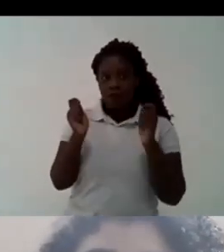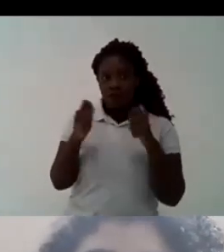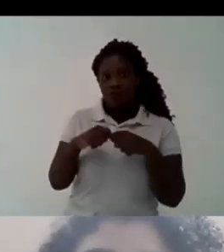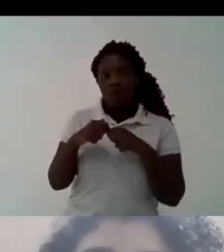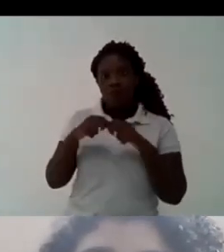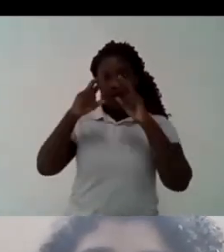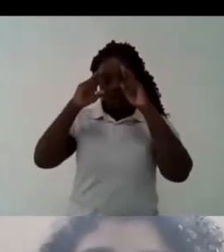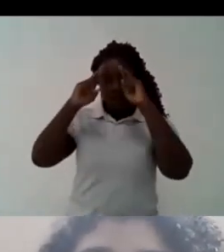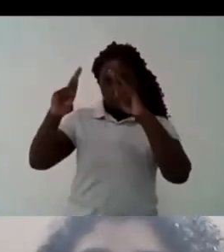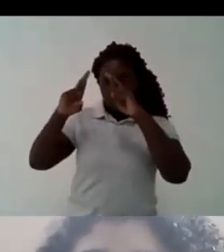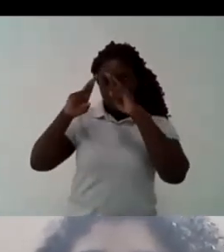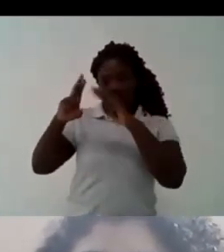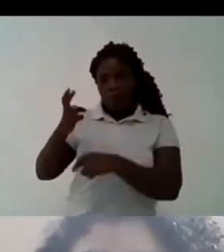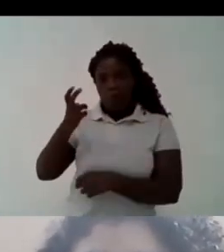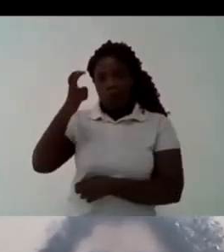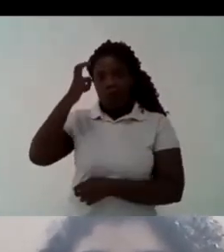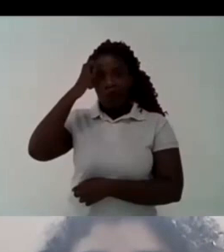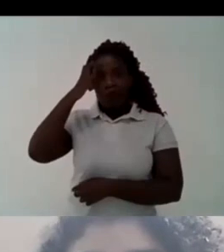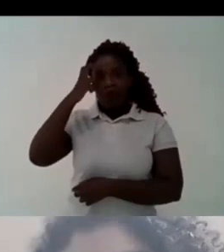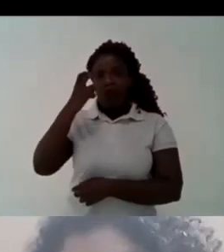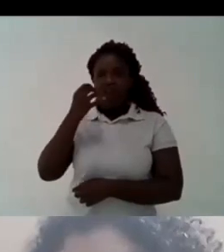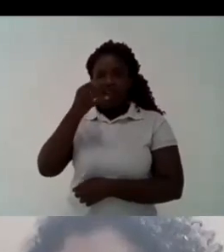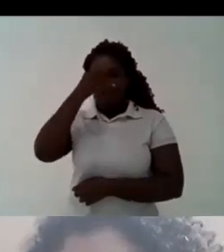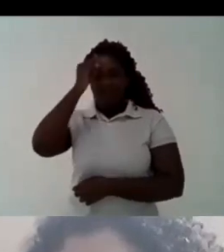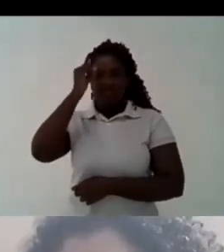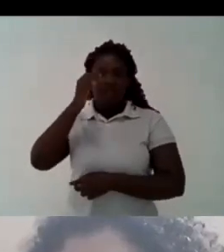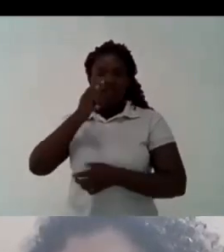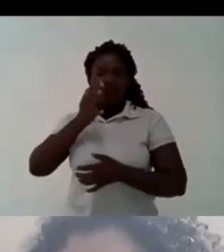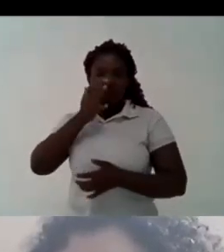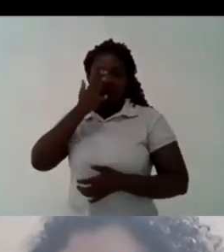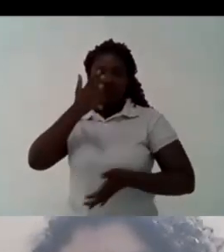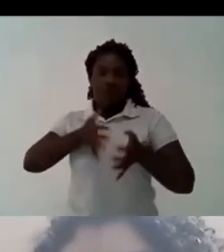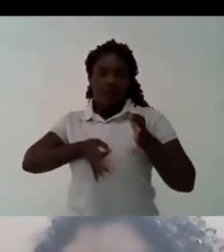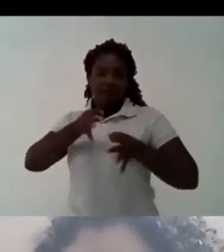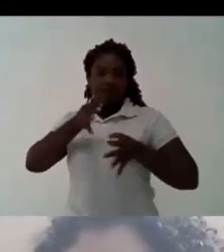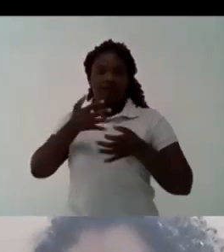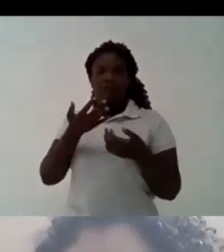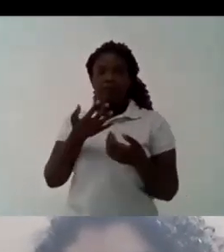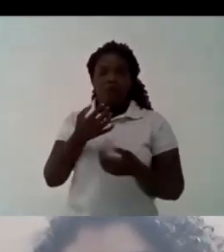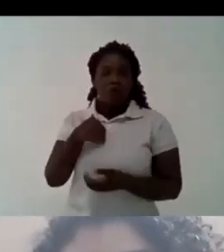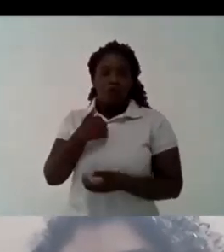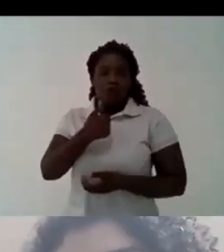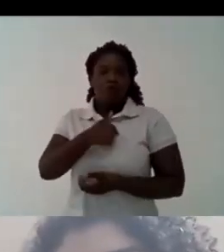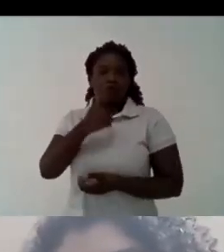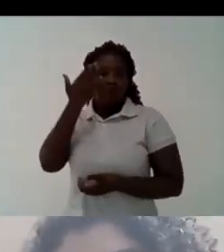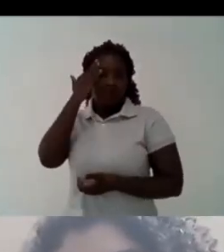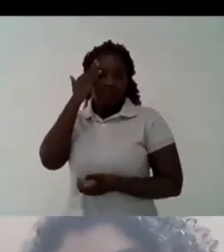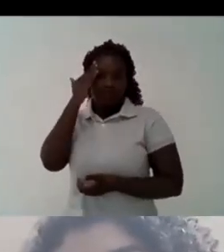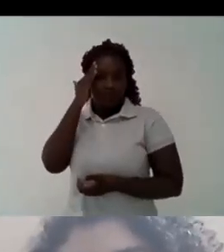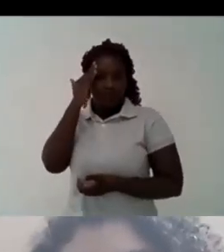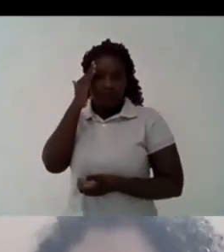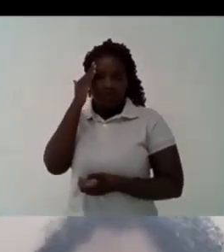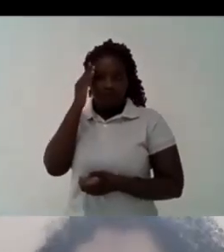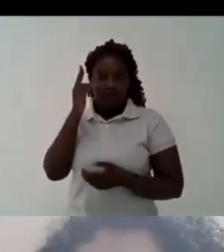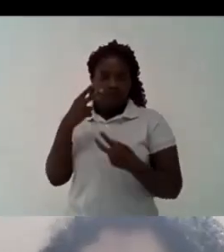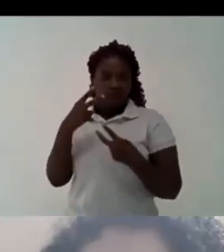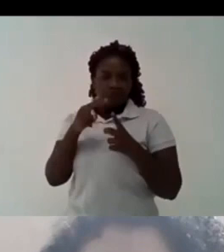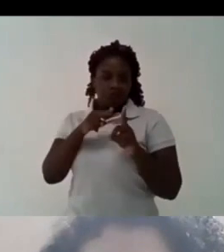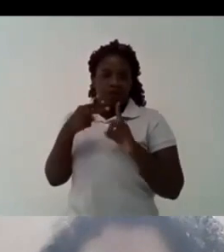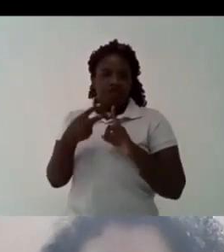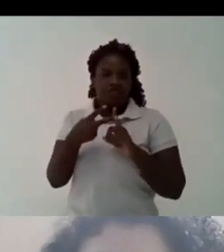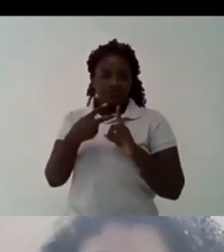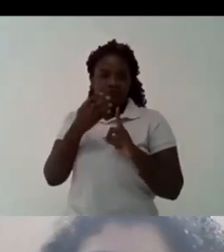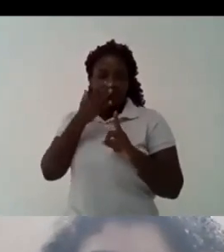respect to the culture of the other and we cannot judge the order based on our own understanding our own view of the world